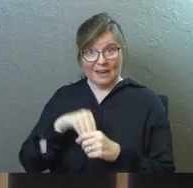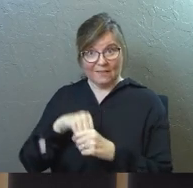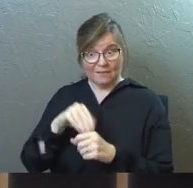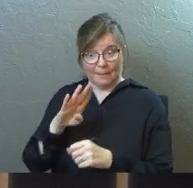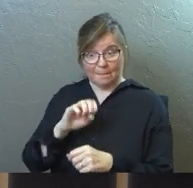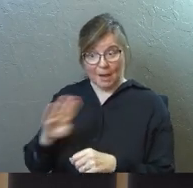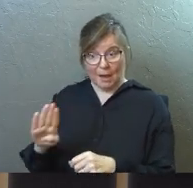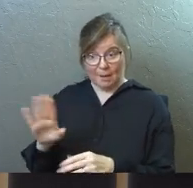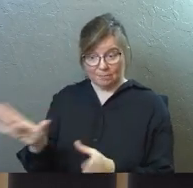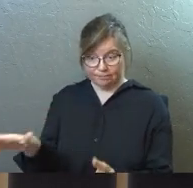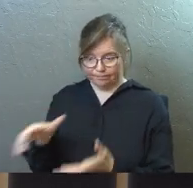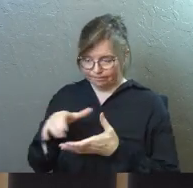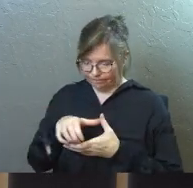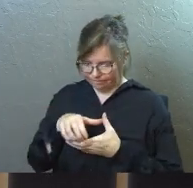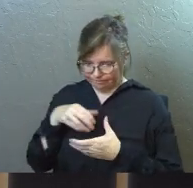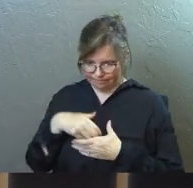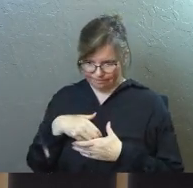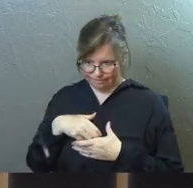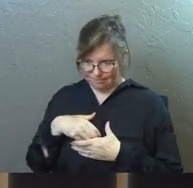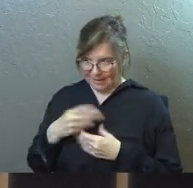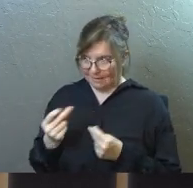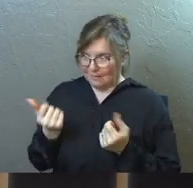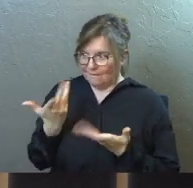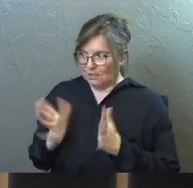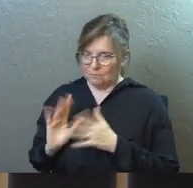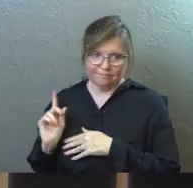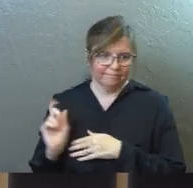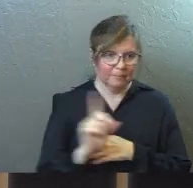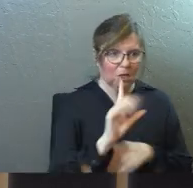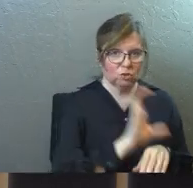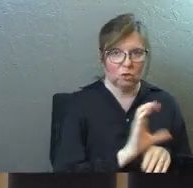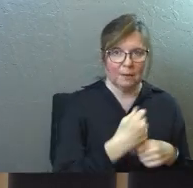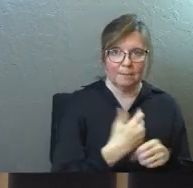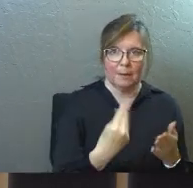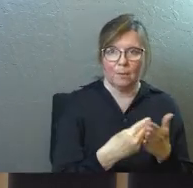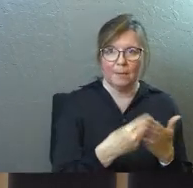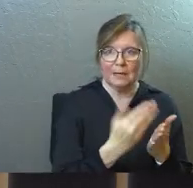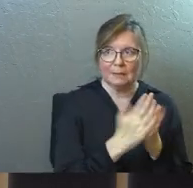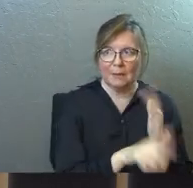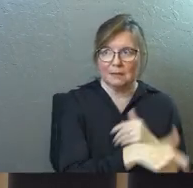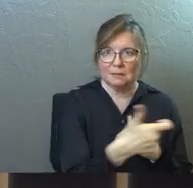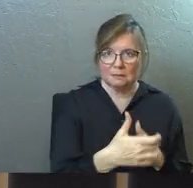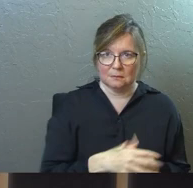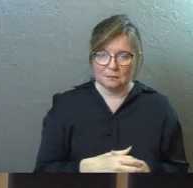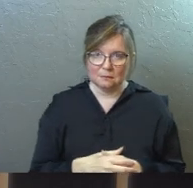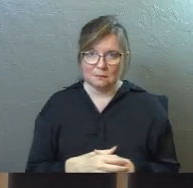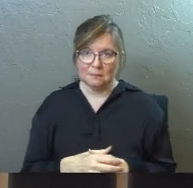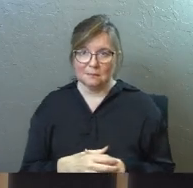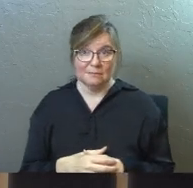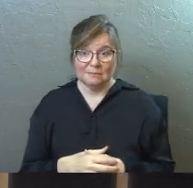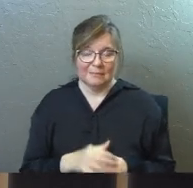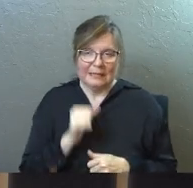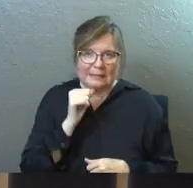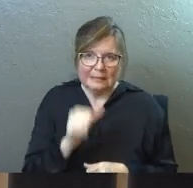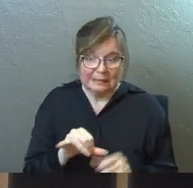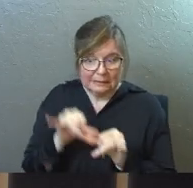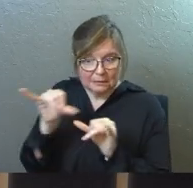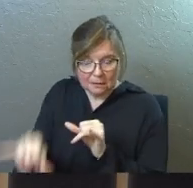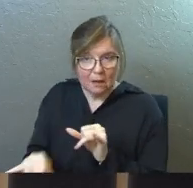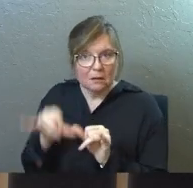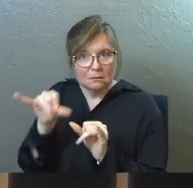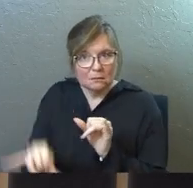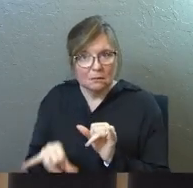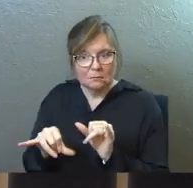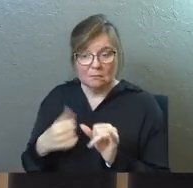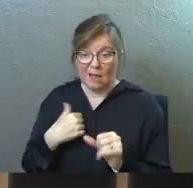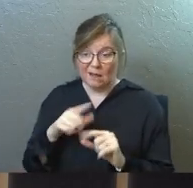that Bob put into me and I could have gone to another church and tried to make more money someplace else. I could have not transitioned